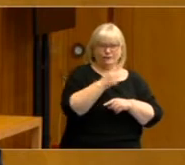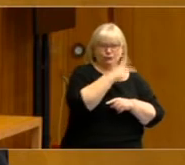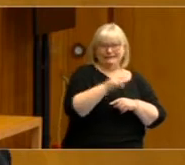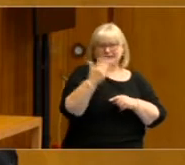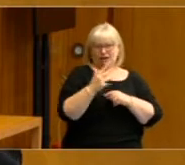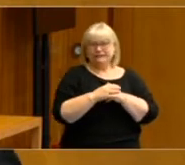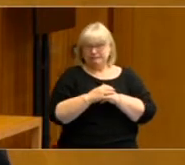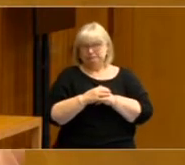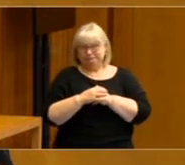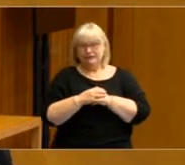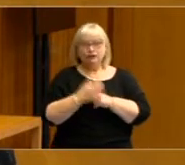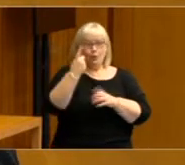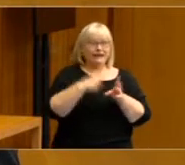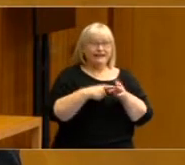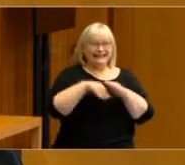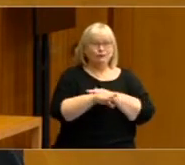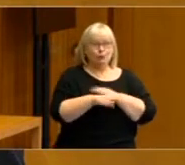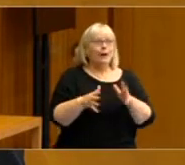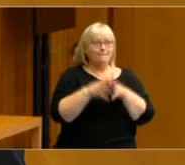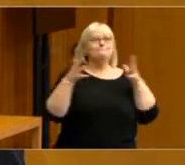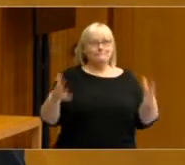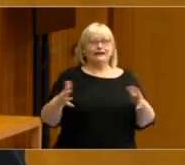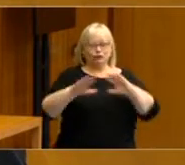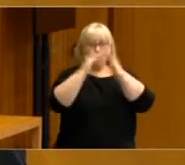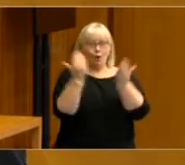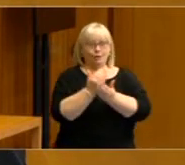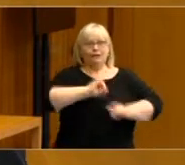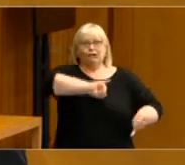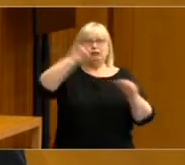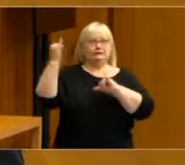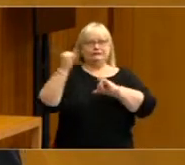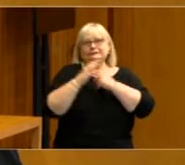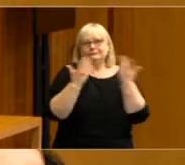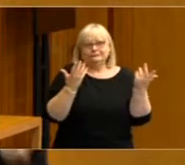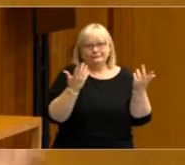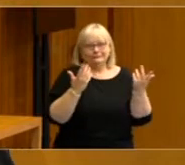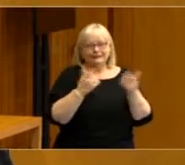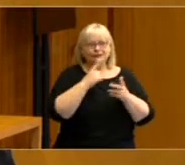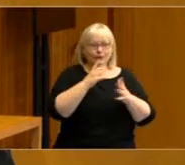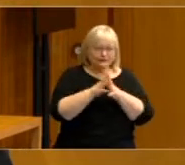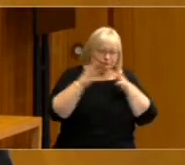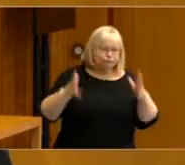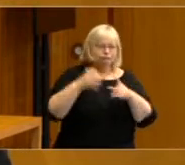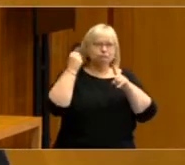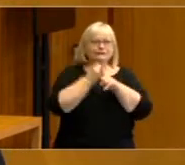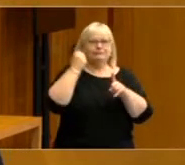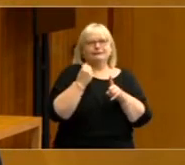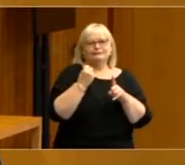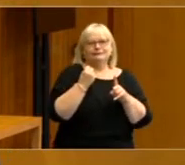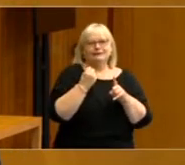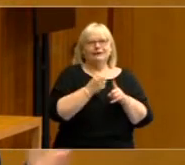find ourselves one year into a major global crisis, which has significant implications